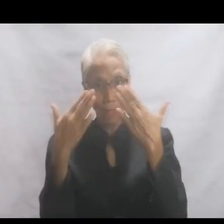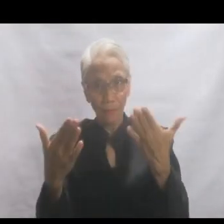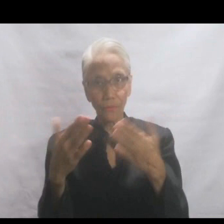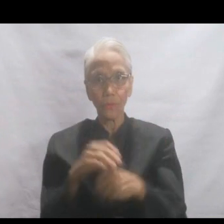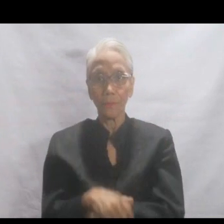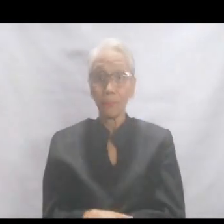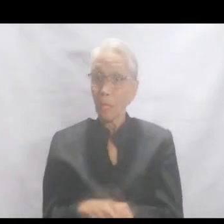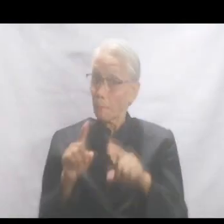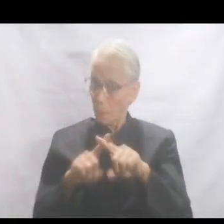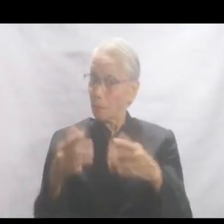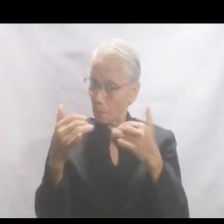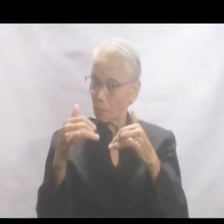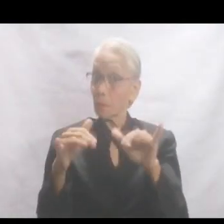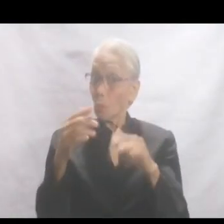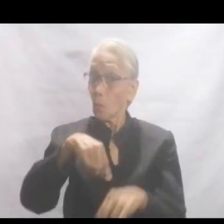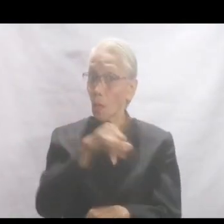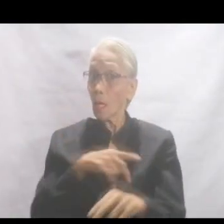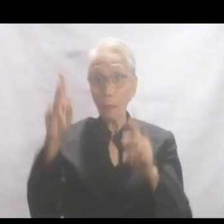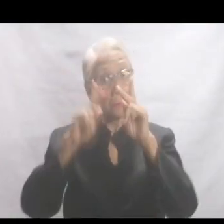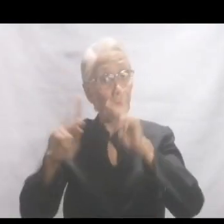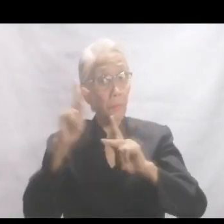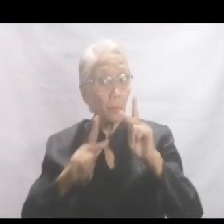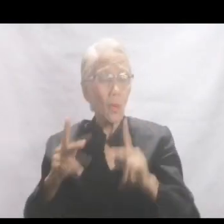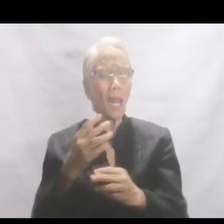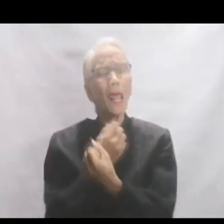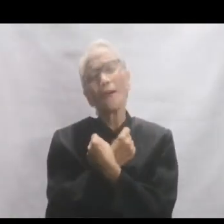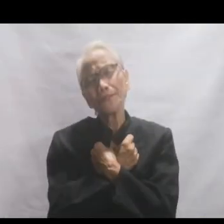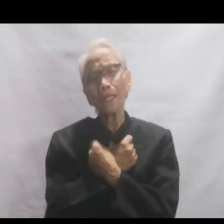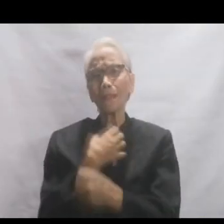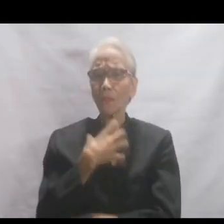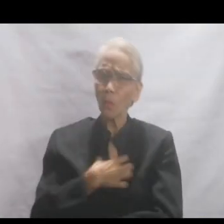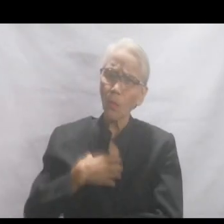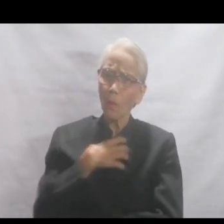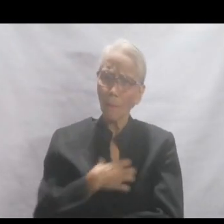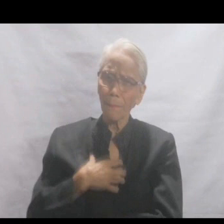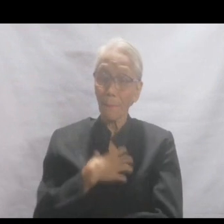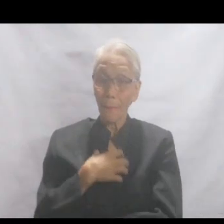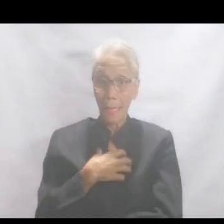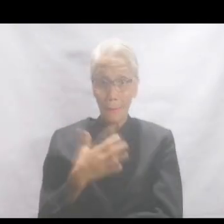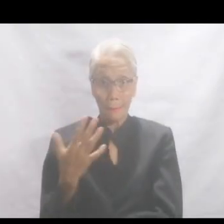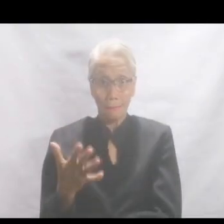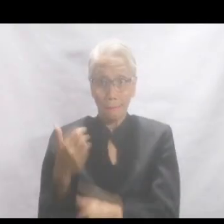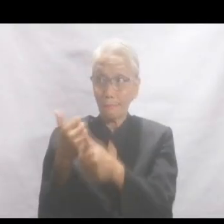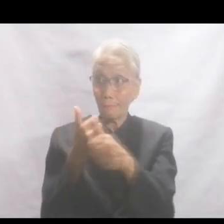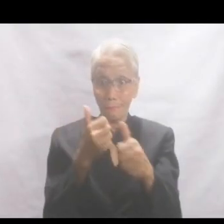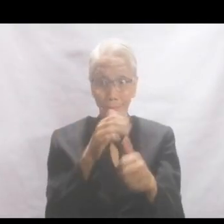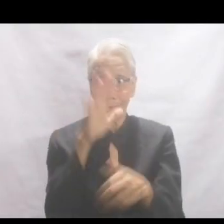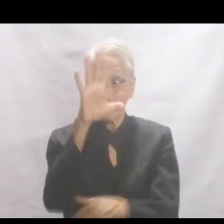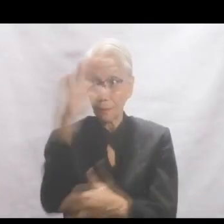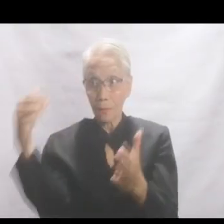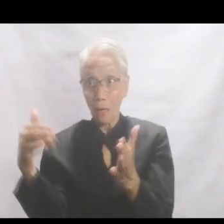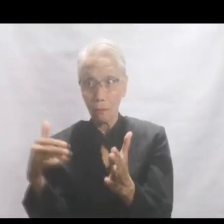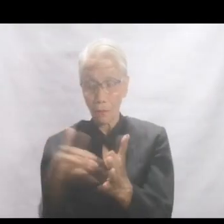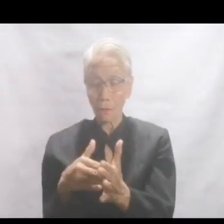grateful. And yet, we are a people who love to complain. A part of the 5,000 who